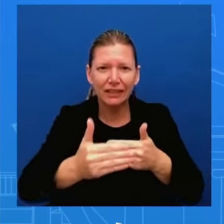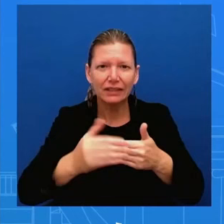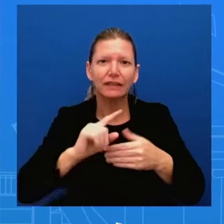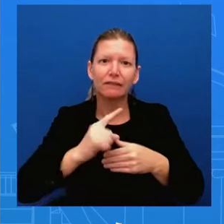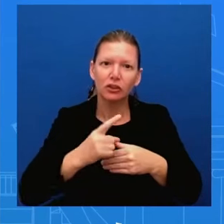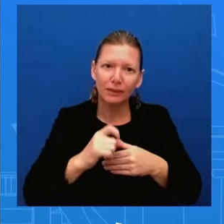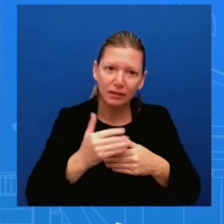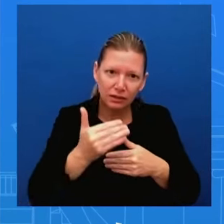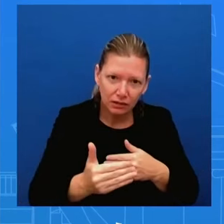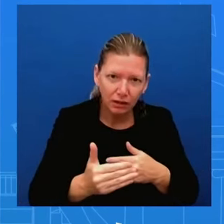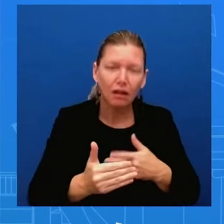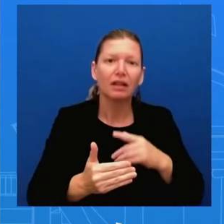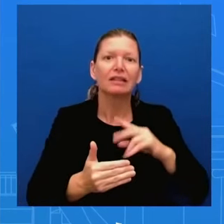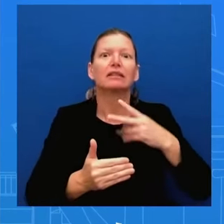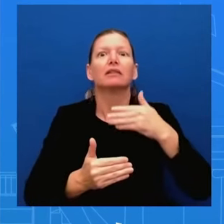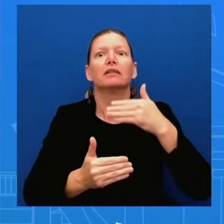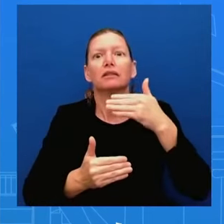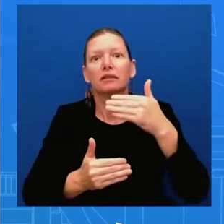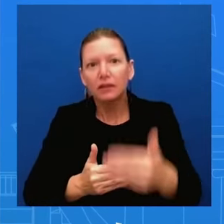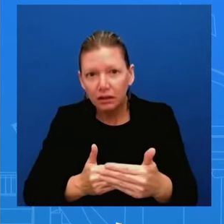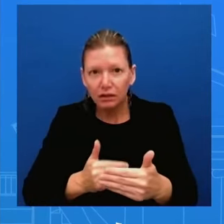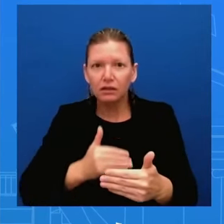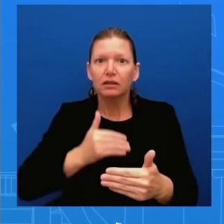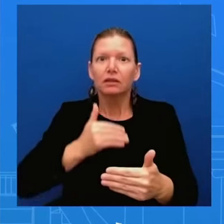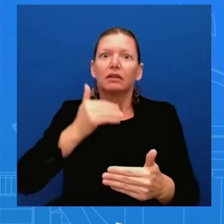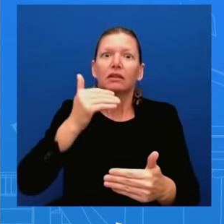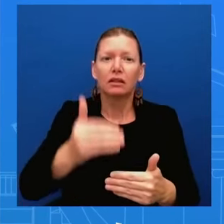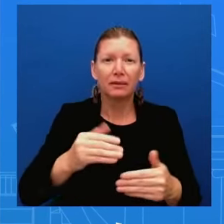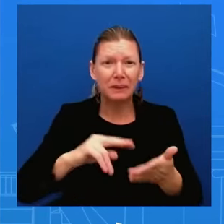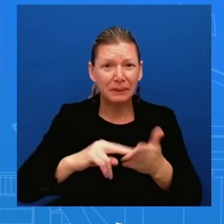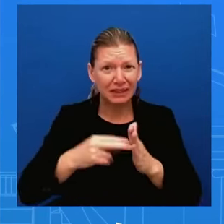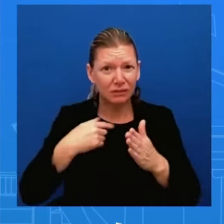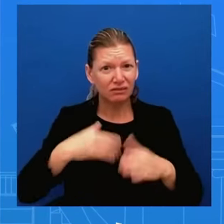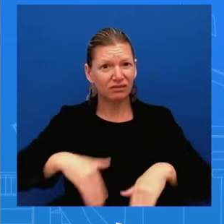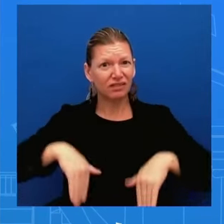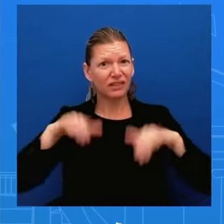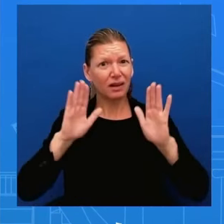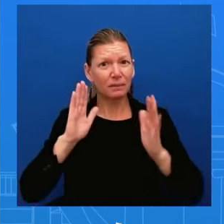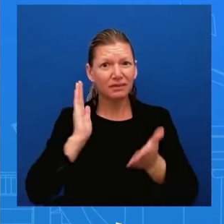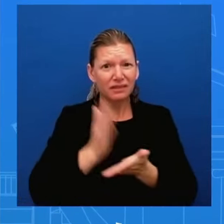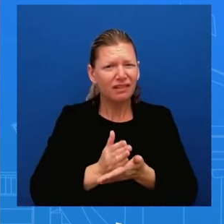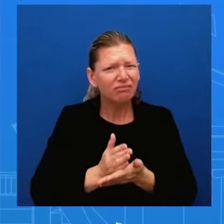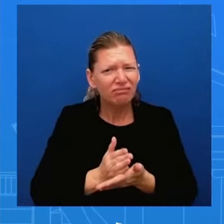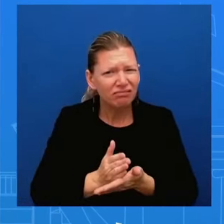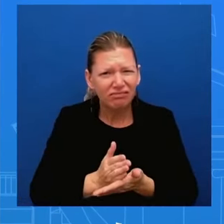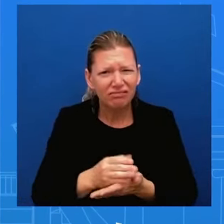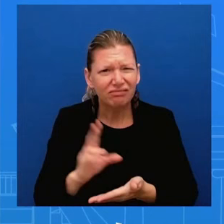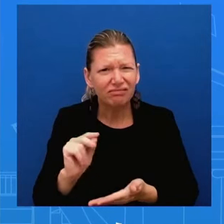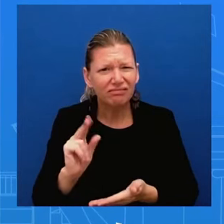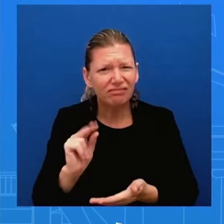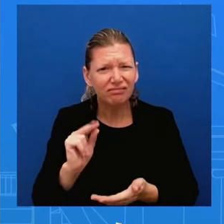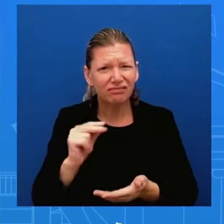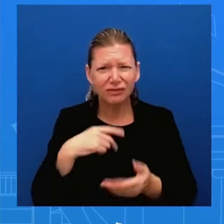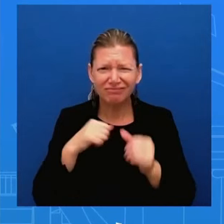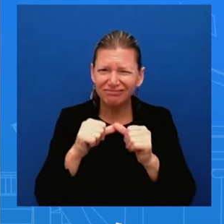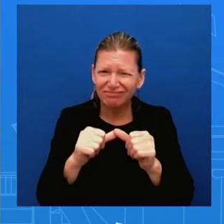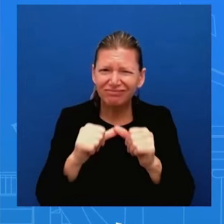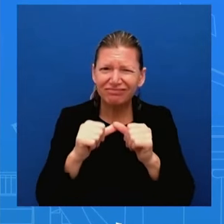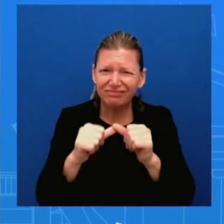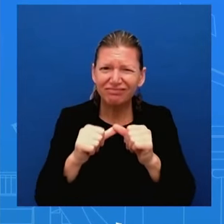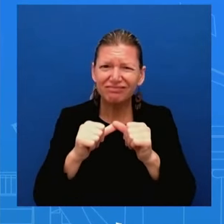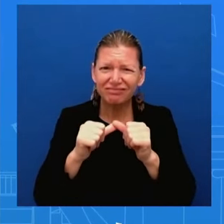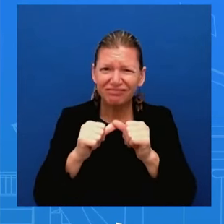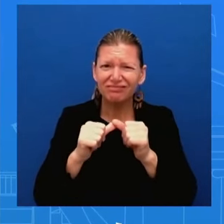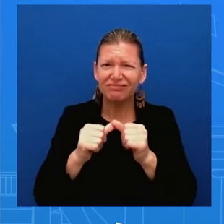continuing to have these conversation it's not going to stop us for understanding what is at stake here we got to get these hostages home we got to get